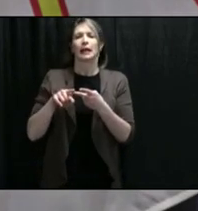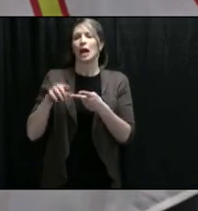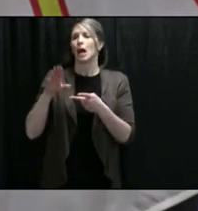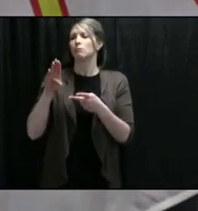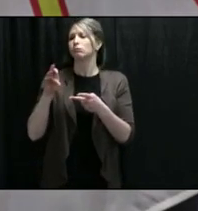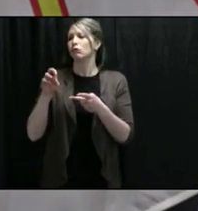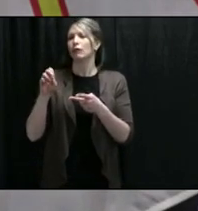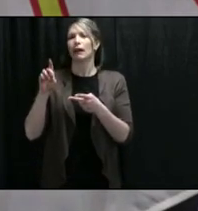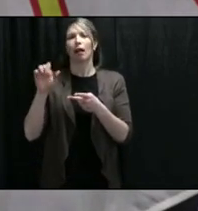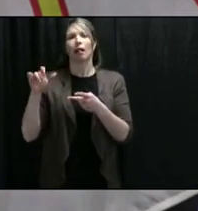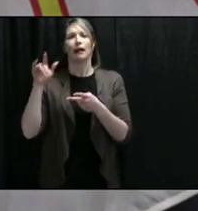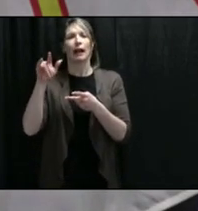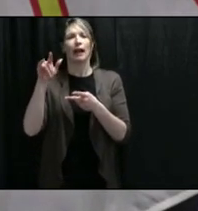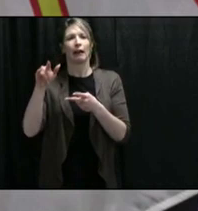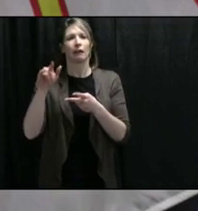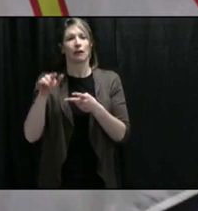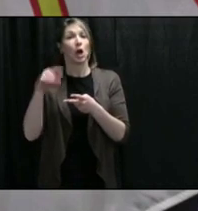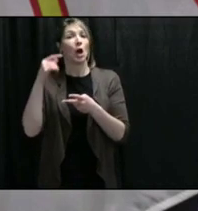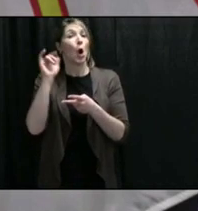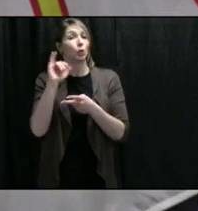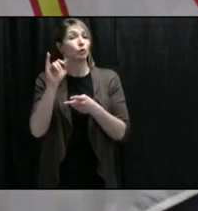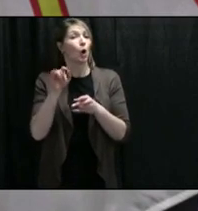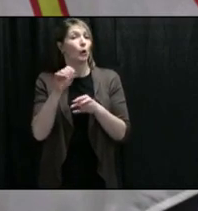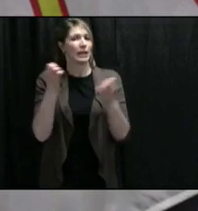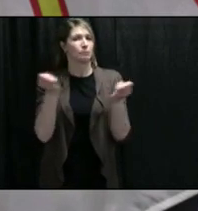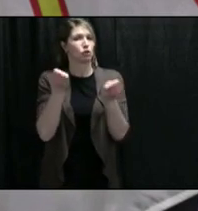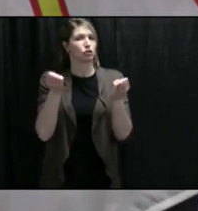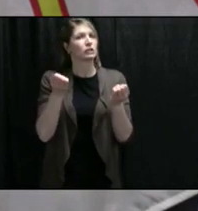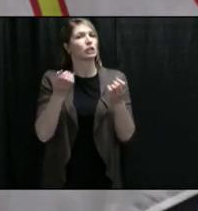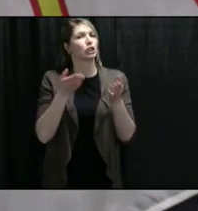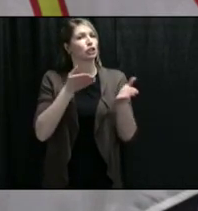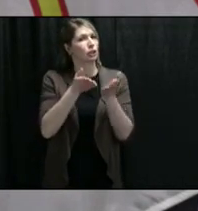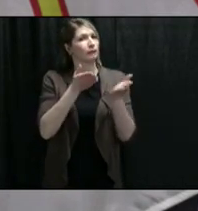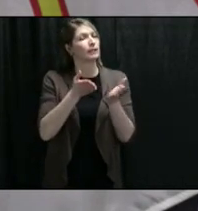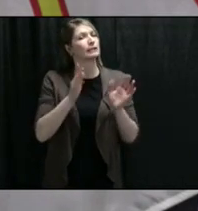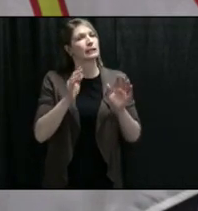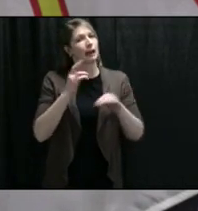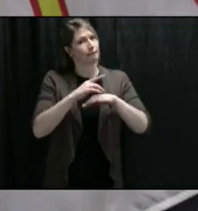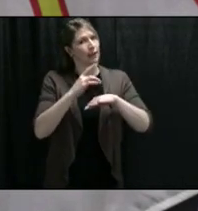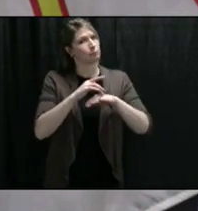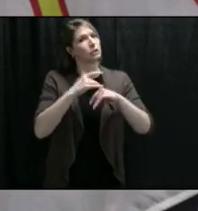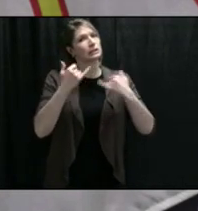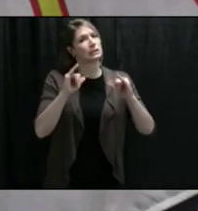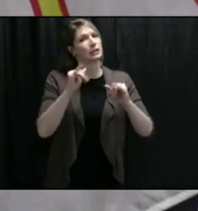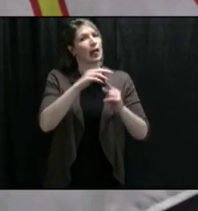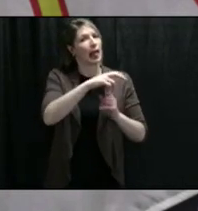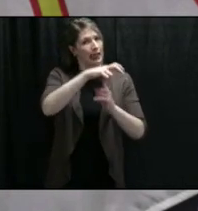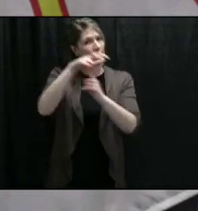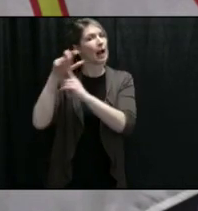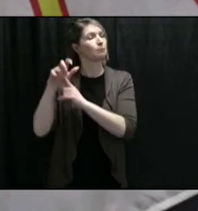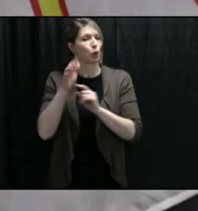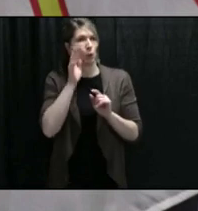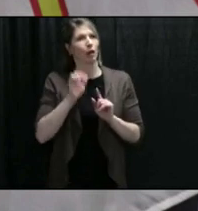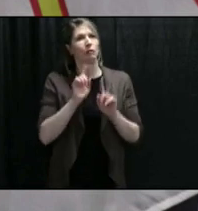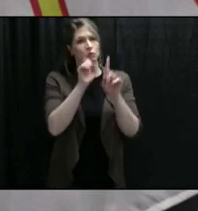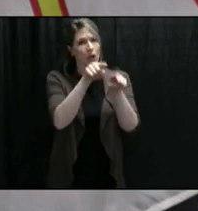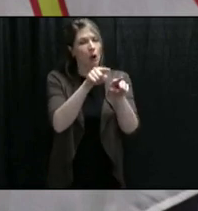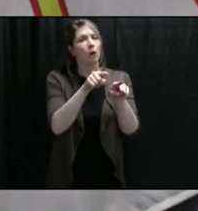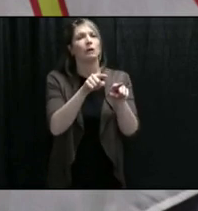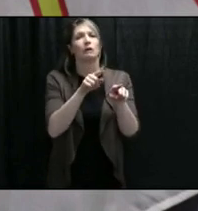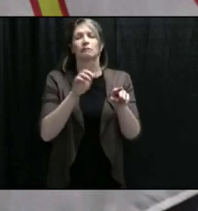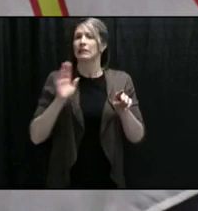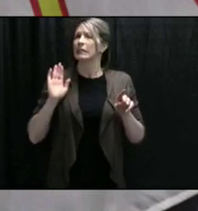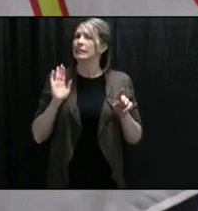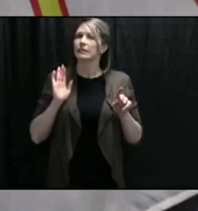working with them for medevacs across our province. So there's very low numbers. So it's essential workers only going into